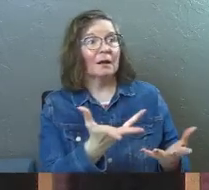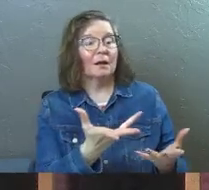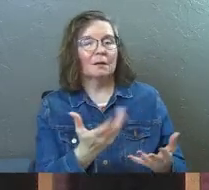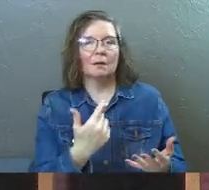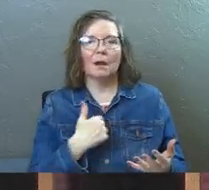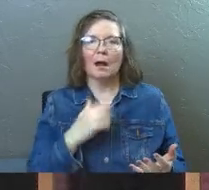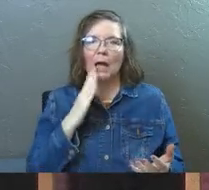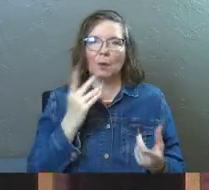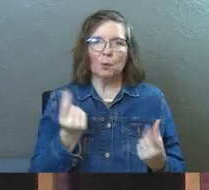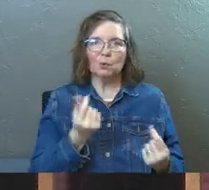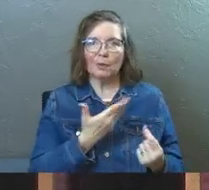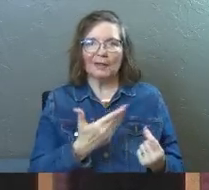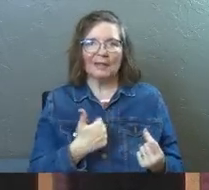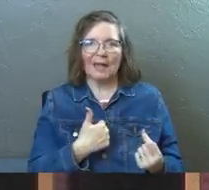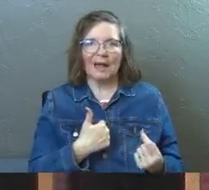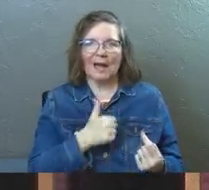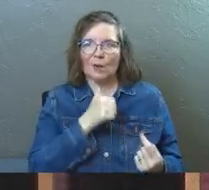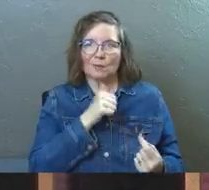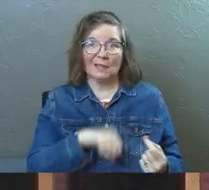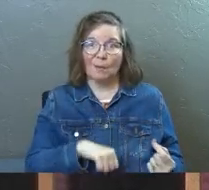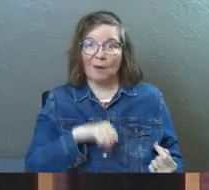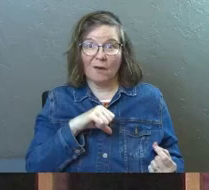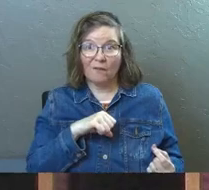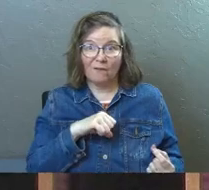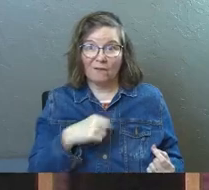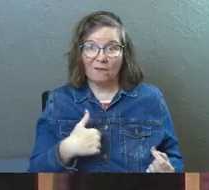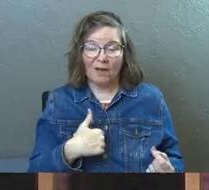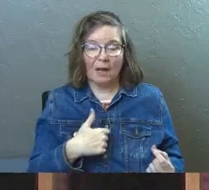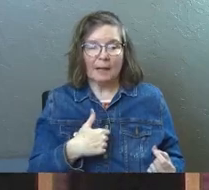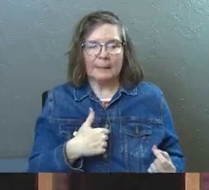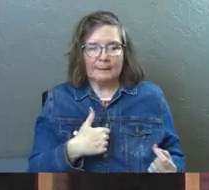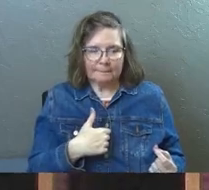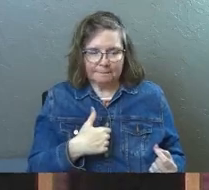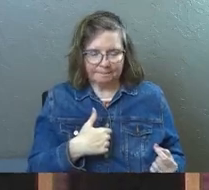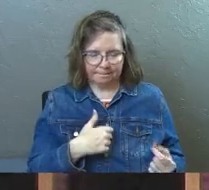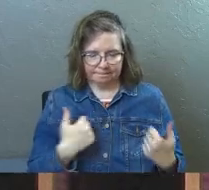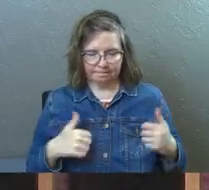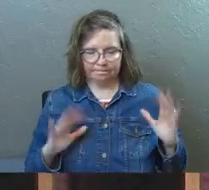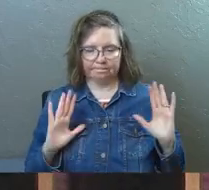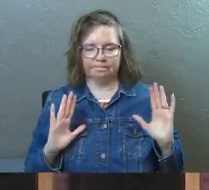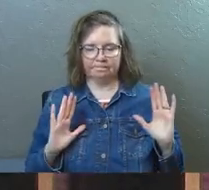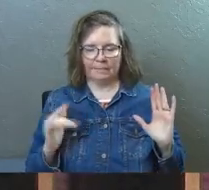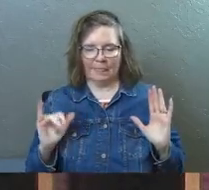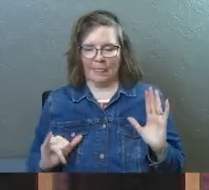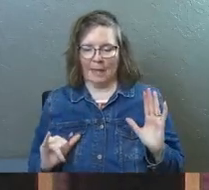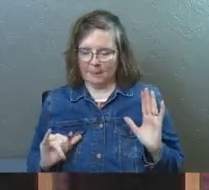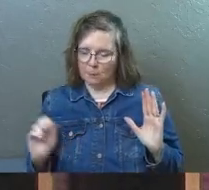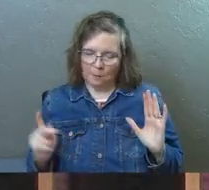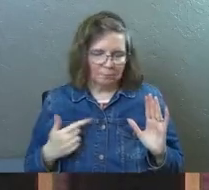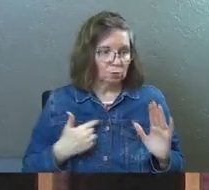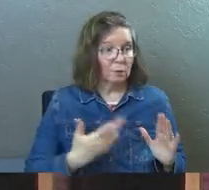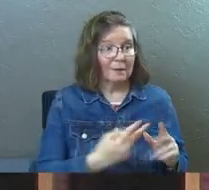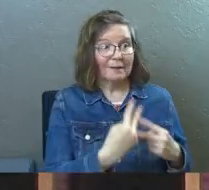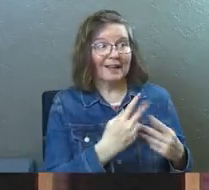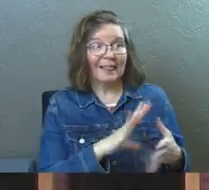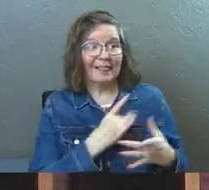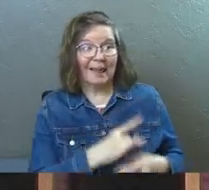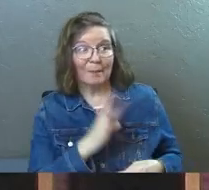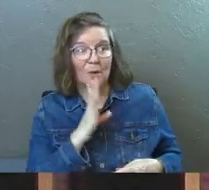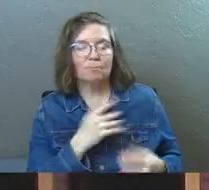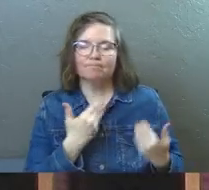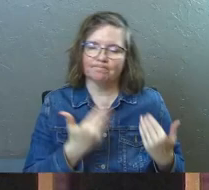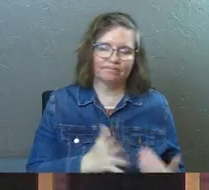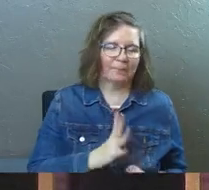I would do things that I was not proud of. And I would sacrifice my integrity along the way just to get a friendship